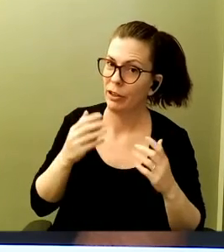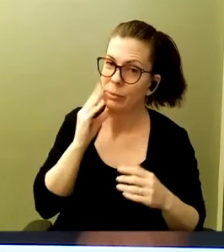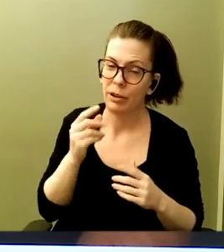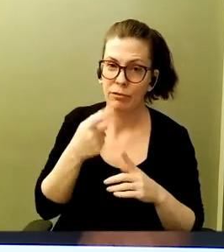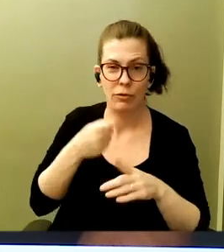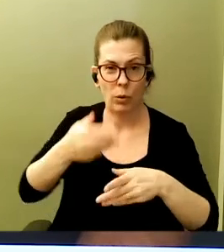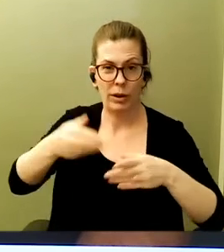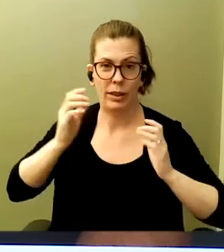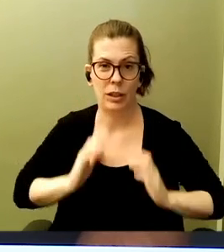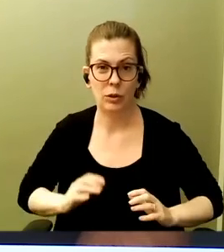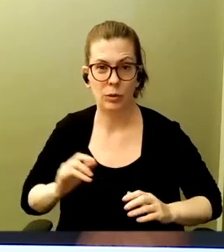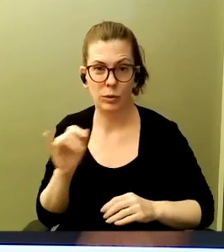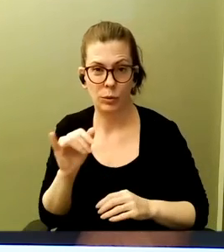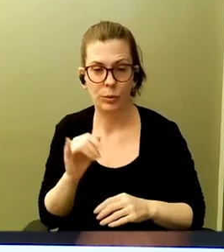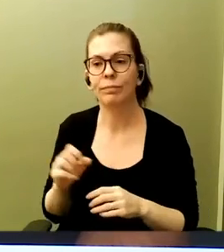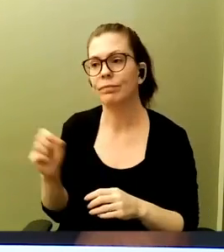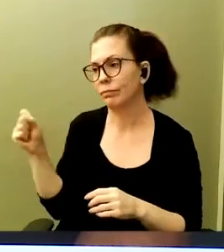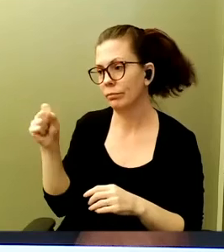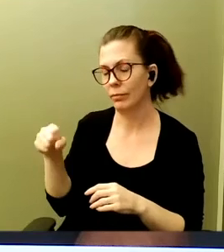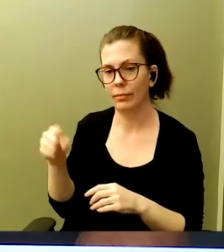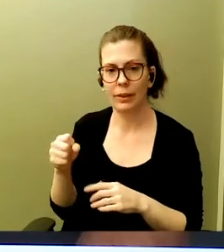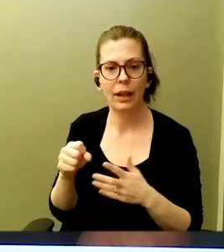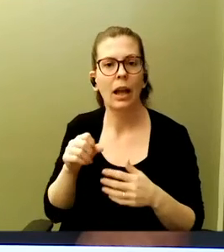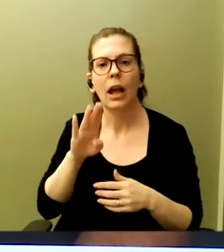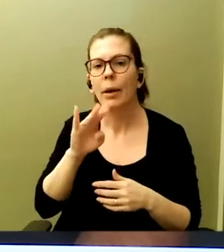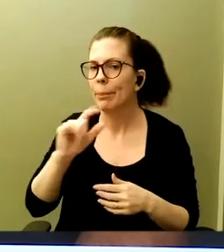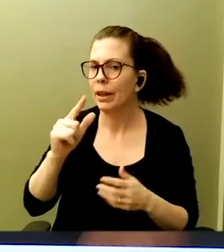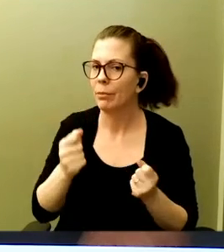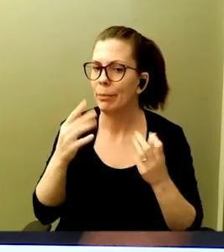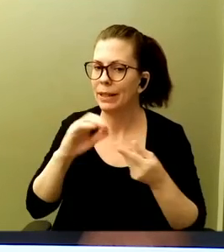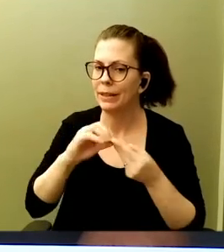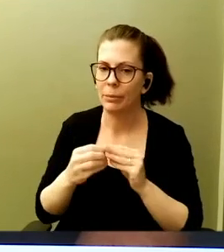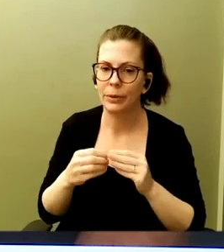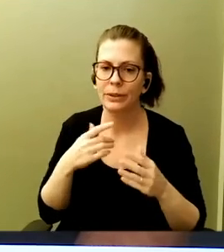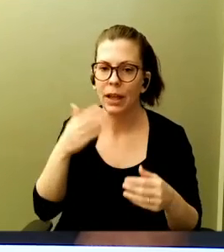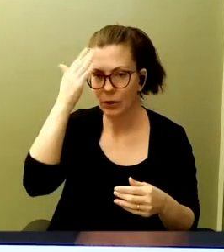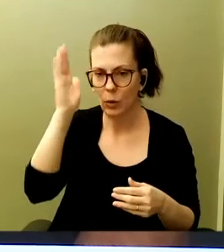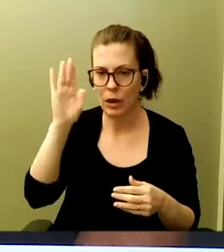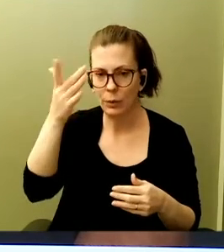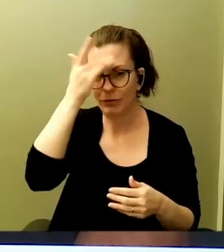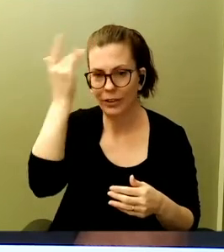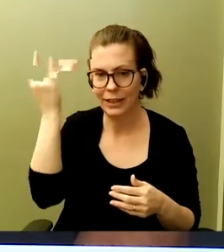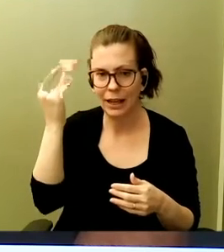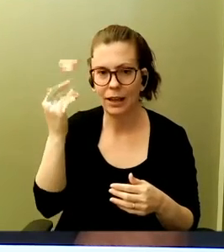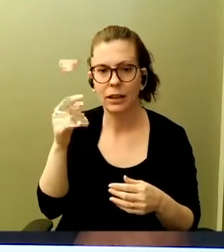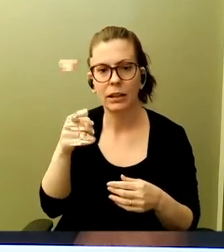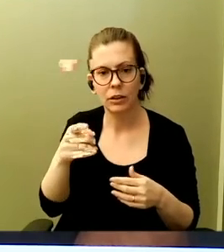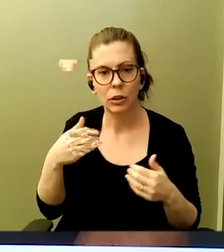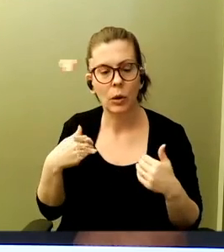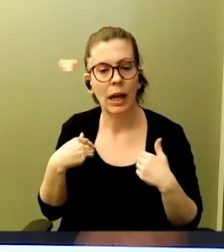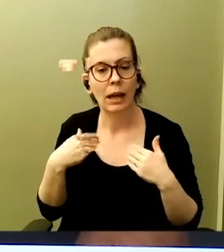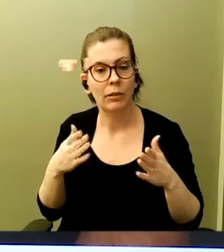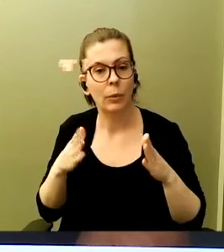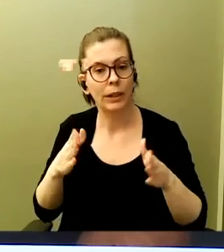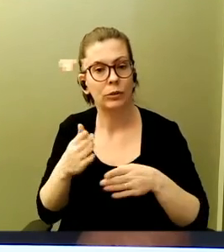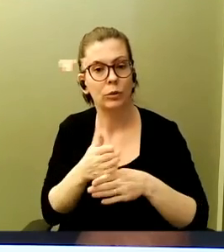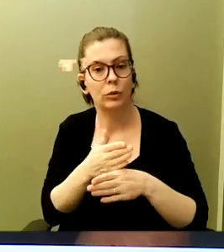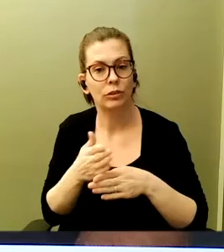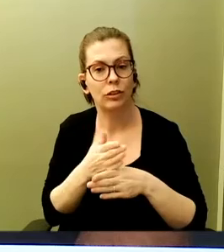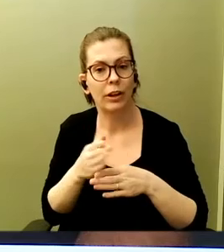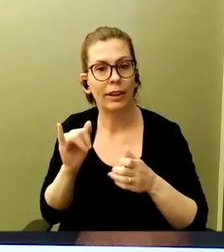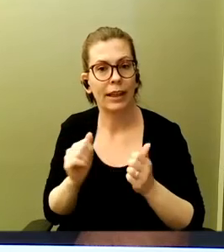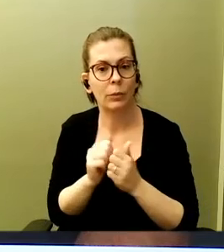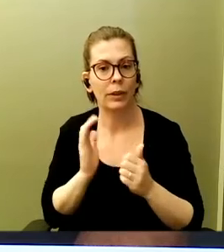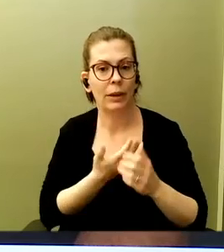Very cool. Bill, that was a lot of numbers, and I know I won't remember it. You have a way to share this with our customers today?